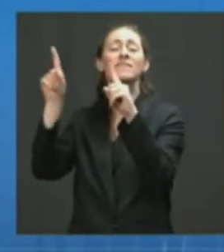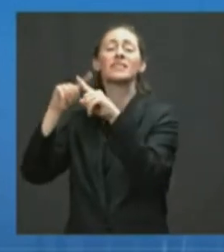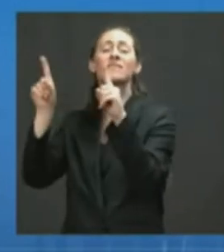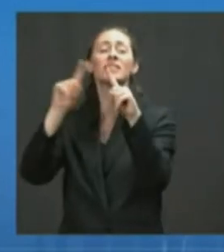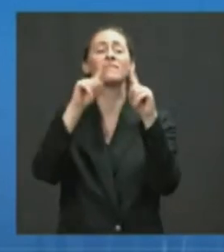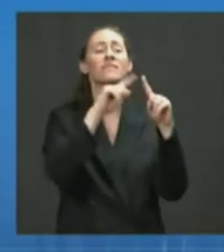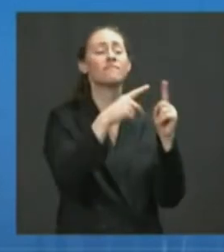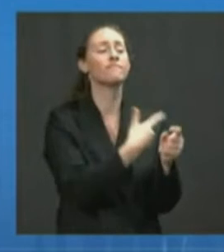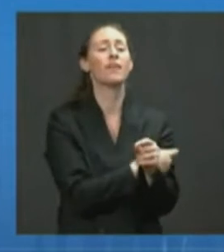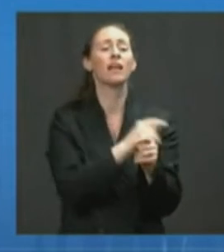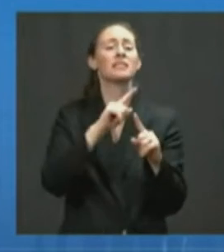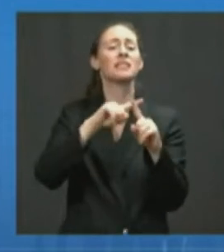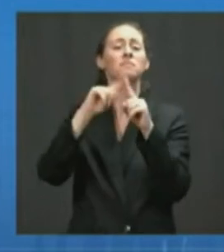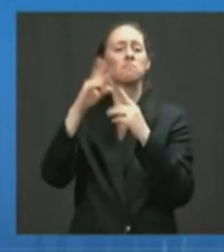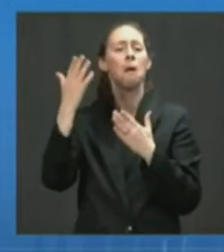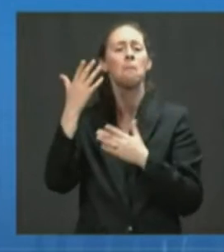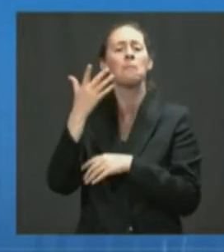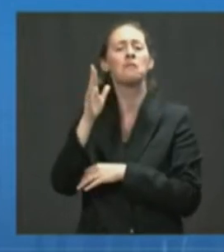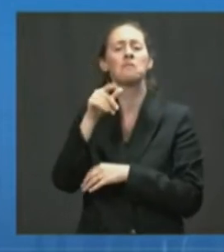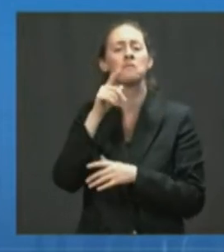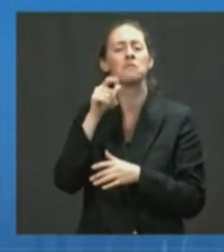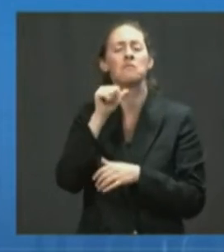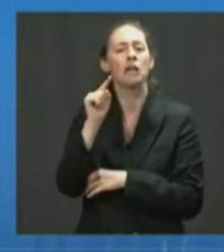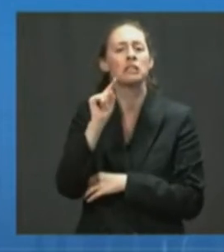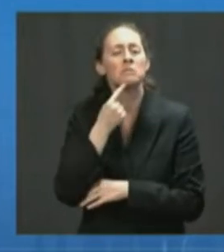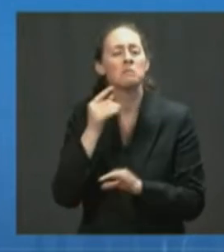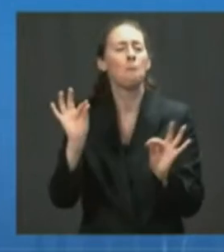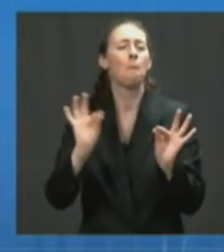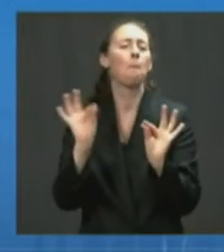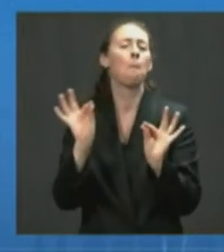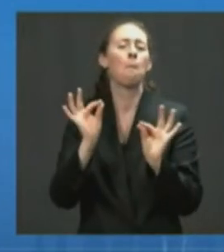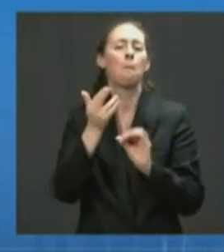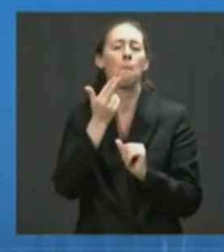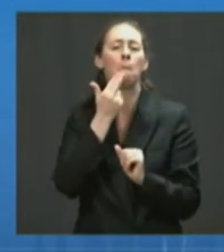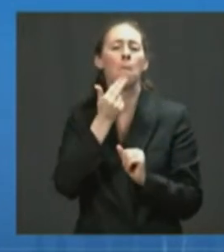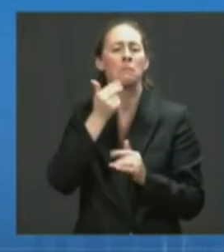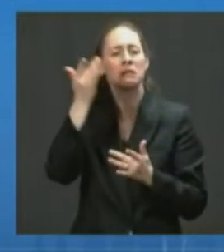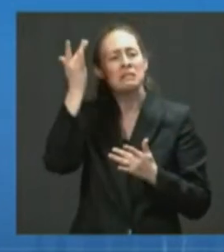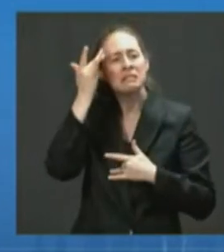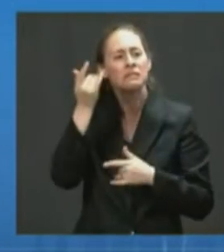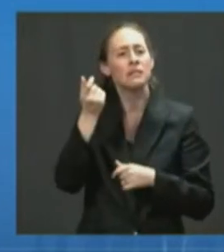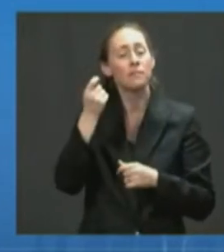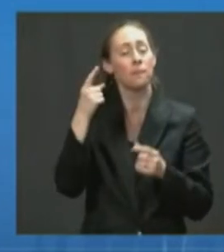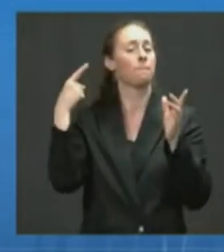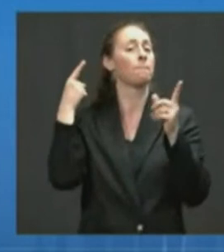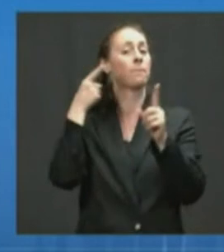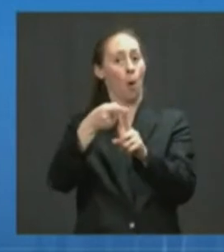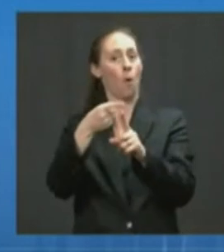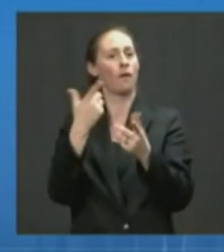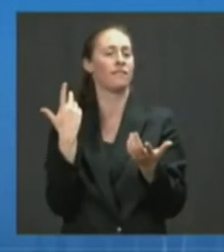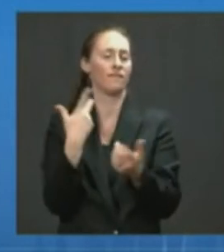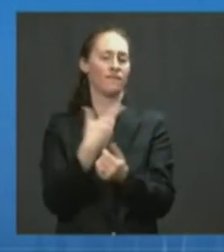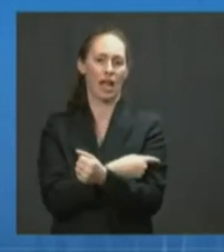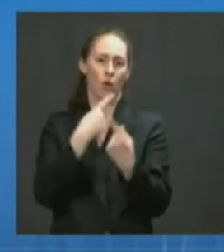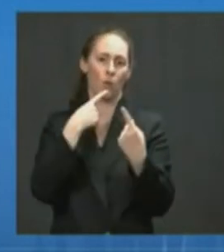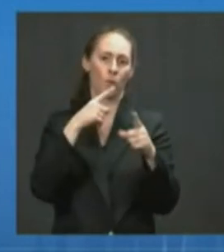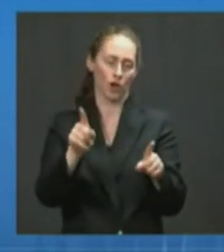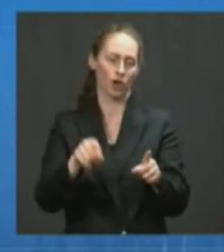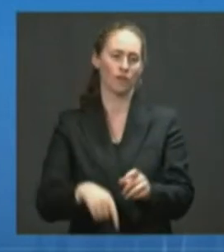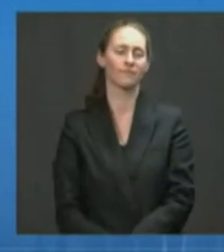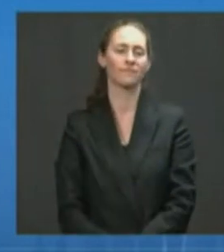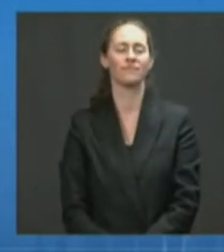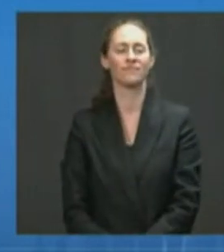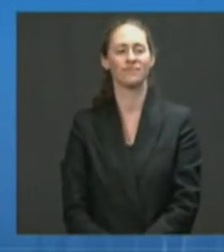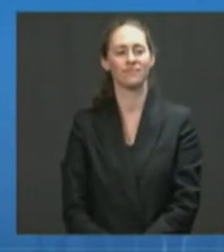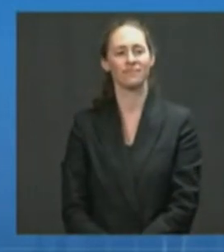asymptomatic, which is just more proof that the vaccines work. In fact, unvaccinated